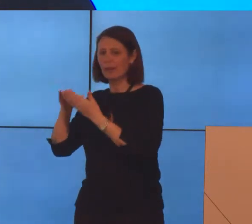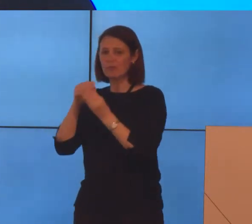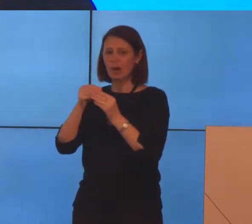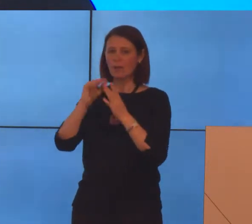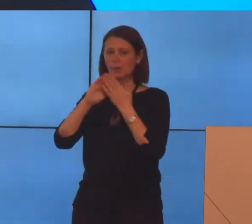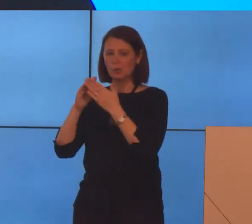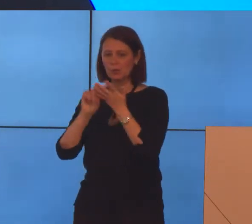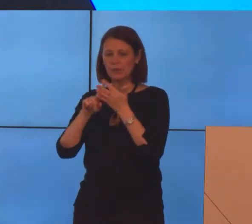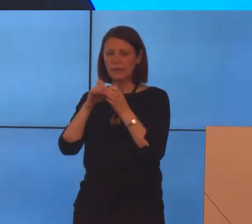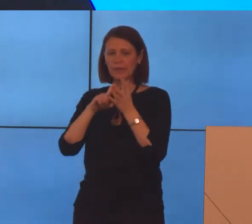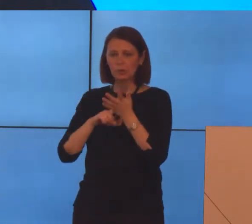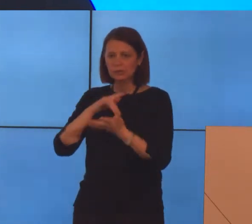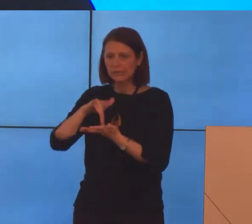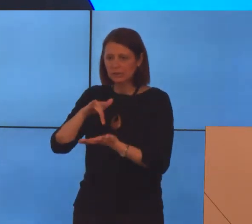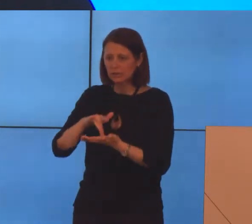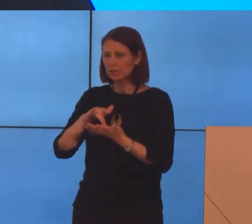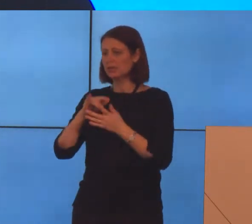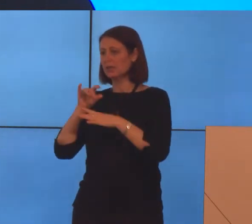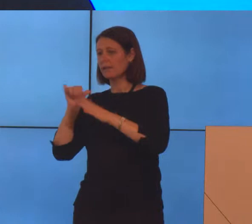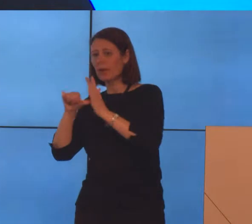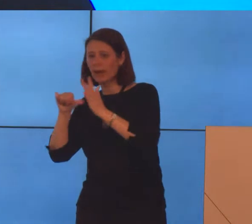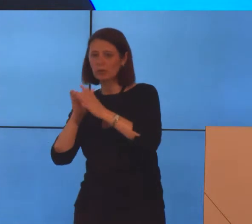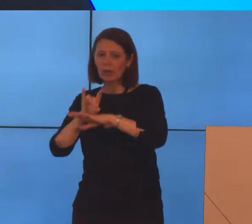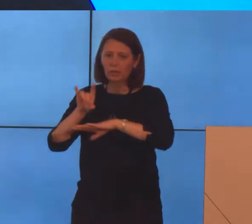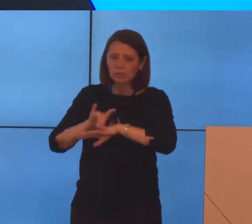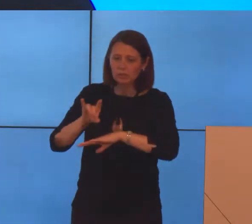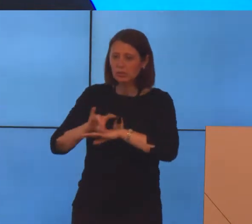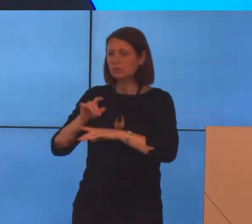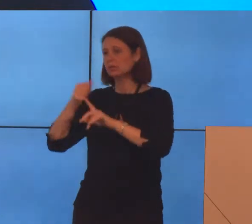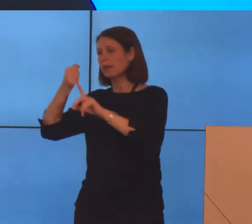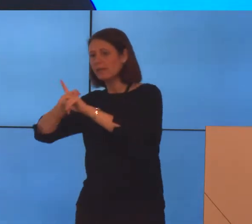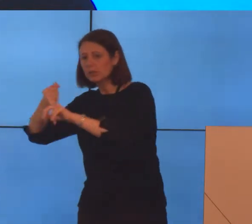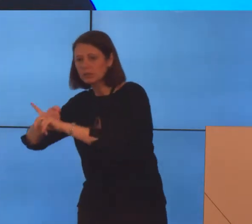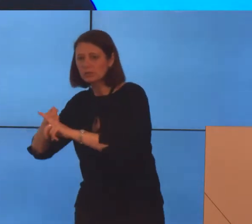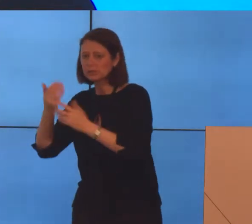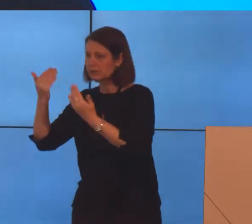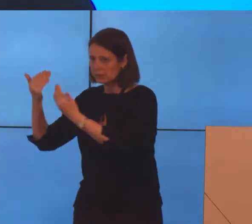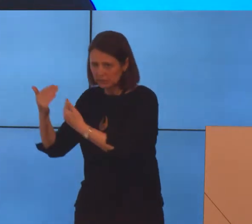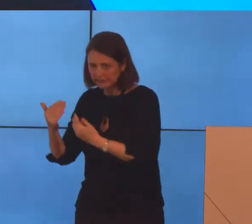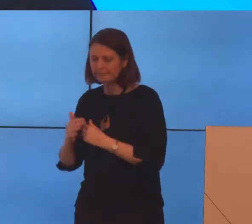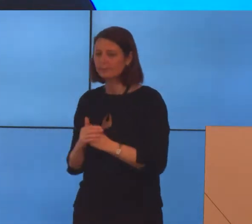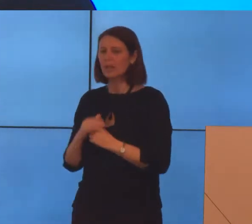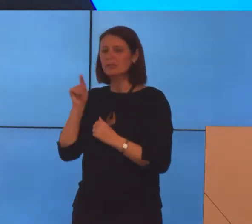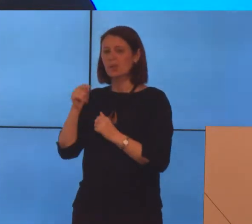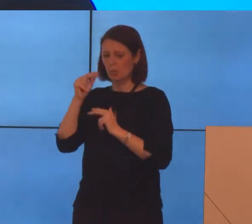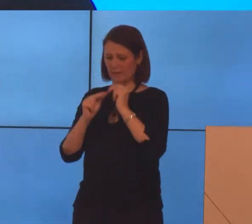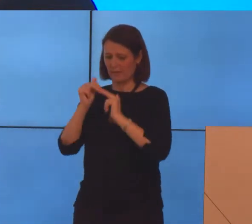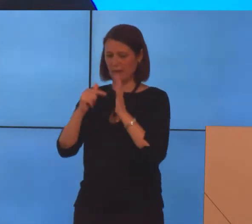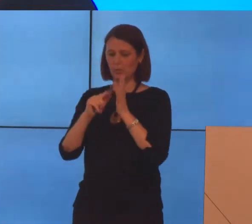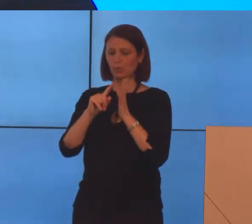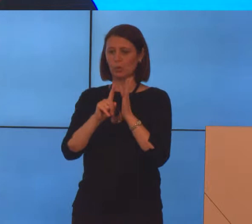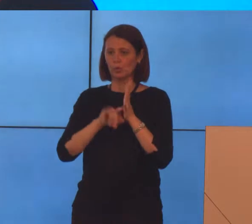legal centres, financial counsellors, financial advocates. And our focus has been to build tools to assist